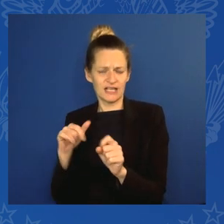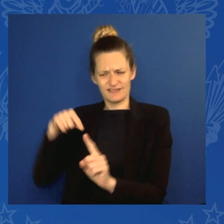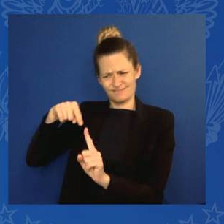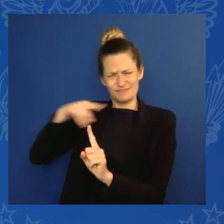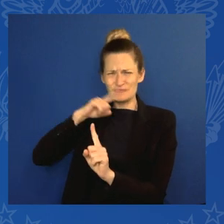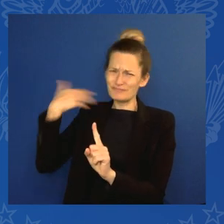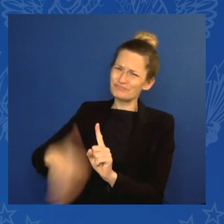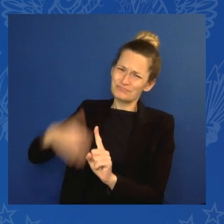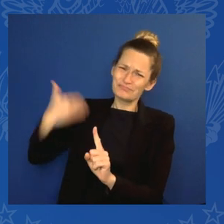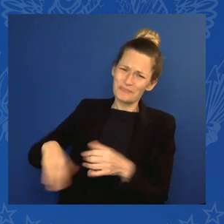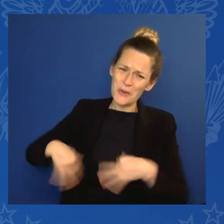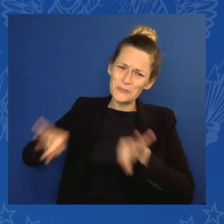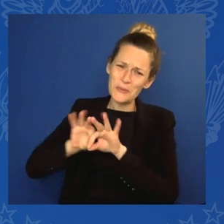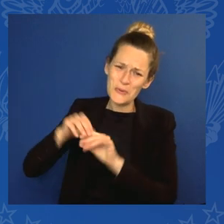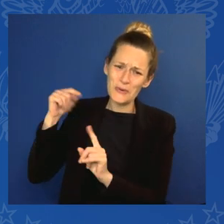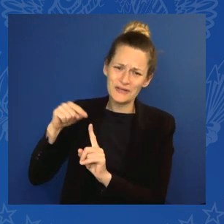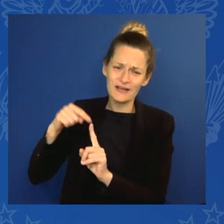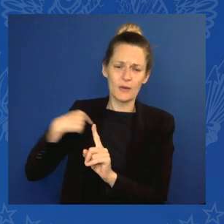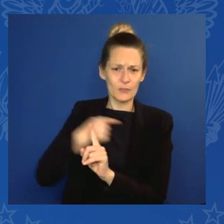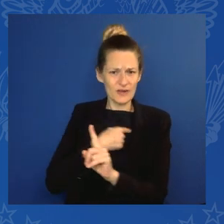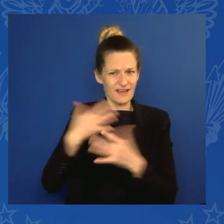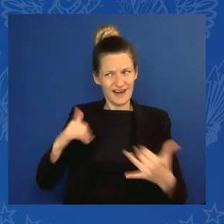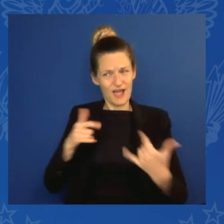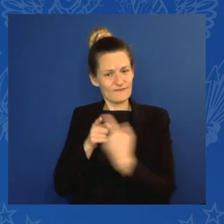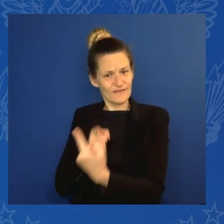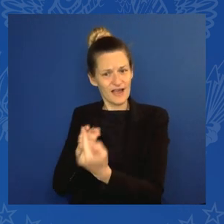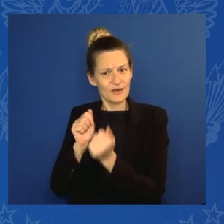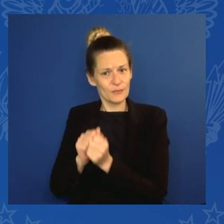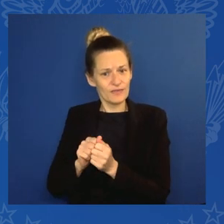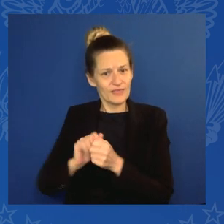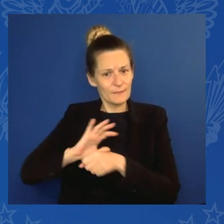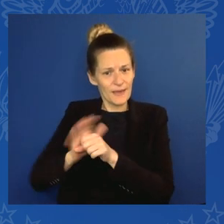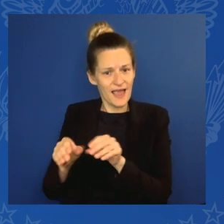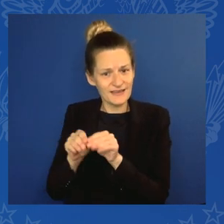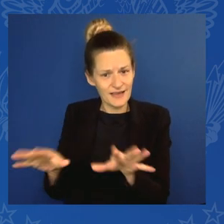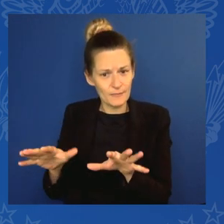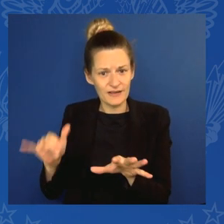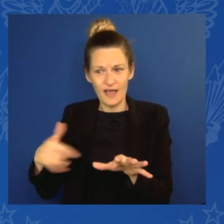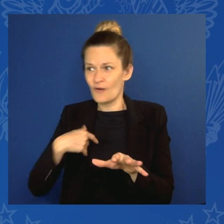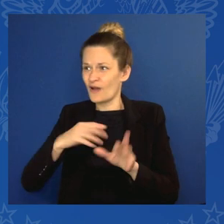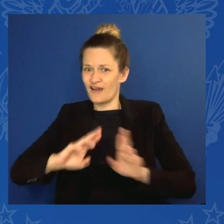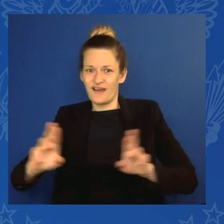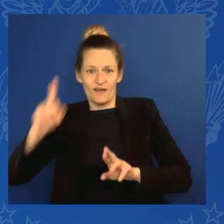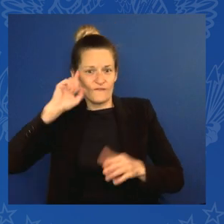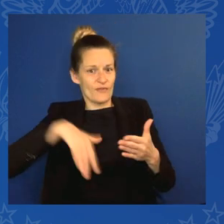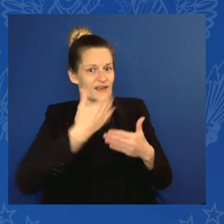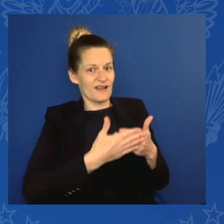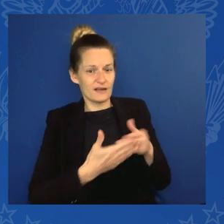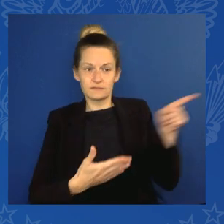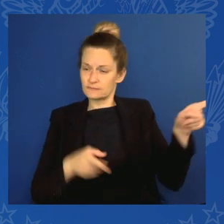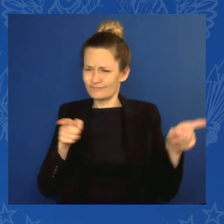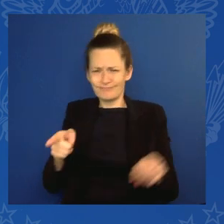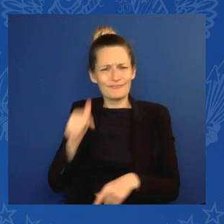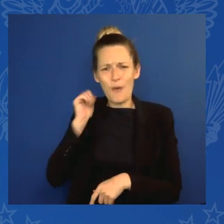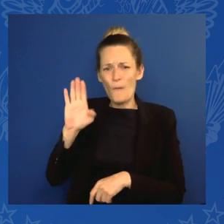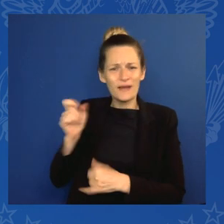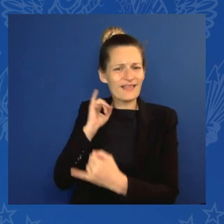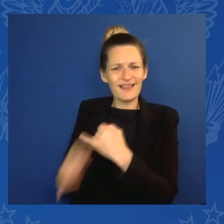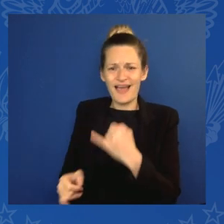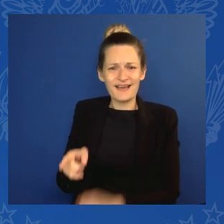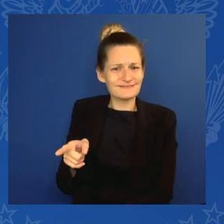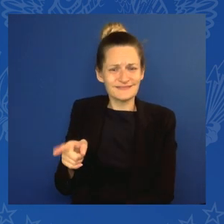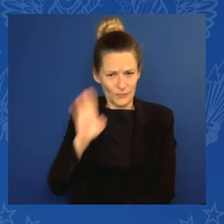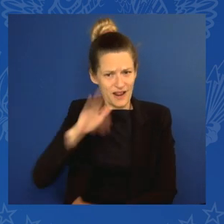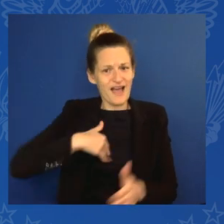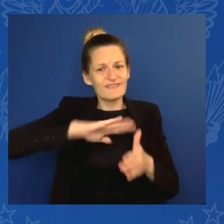and to prepare for the next one, because it will not be the last pandemic we under- we have to deal with. That's why the United States,